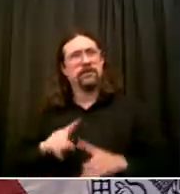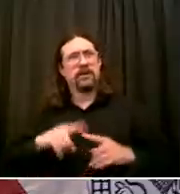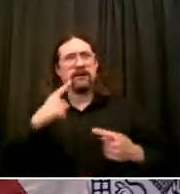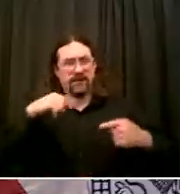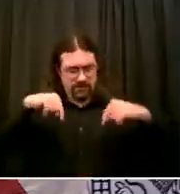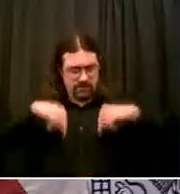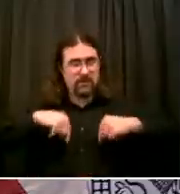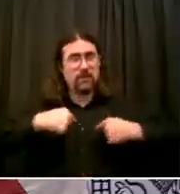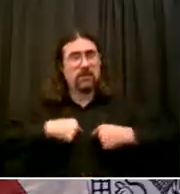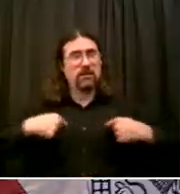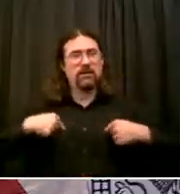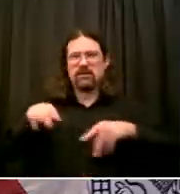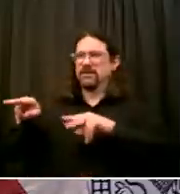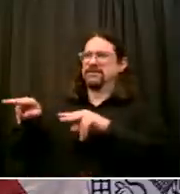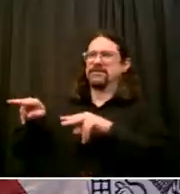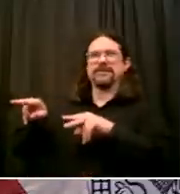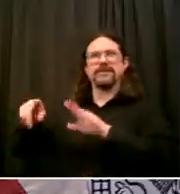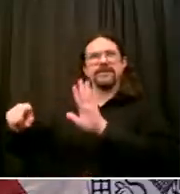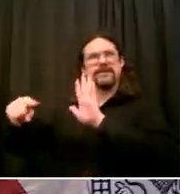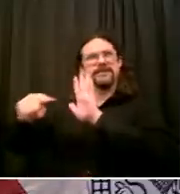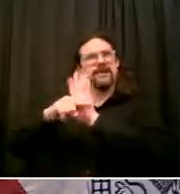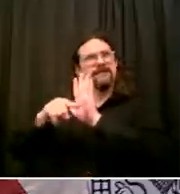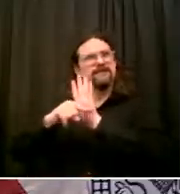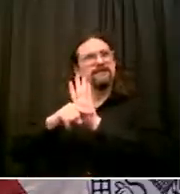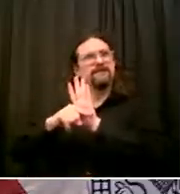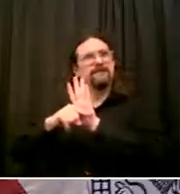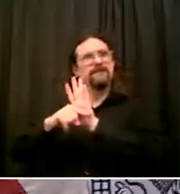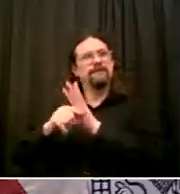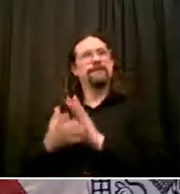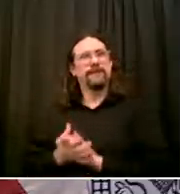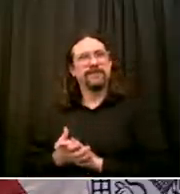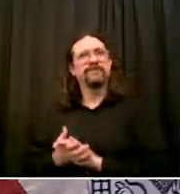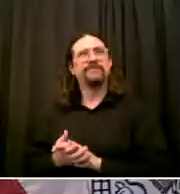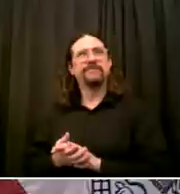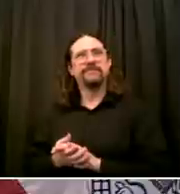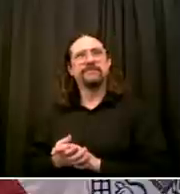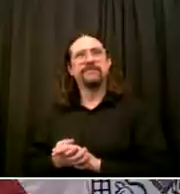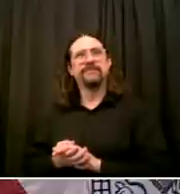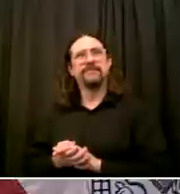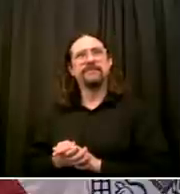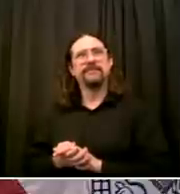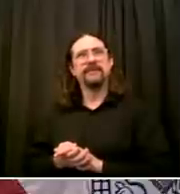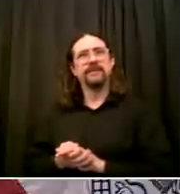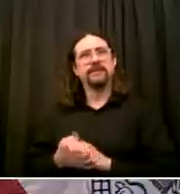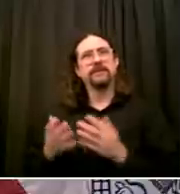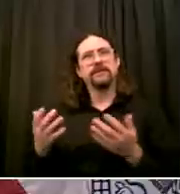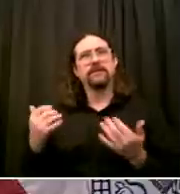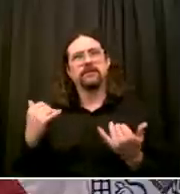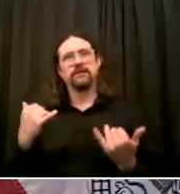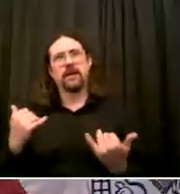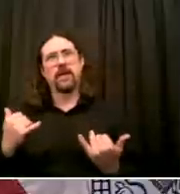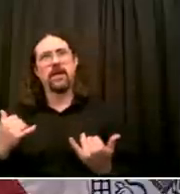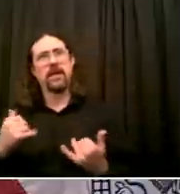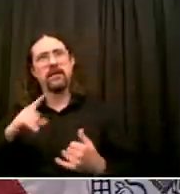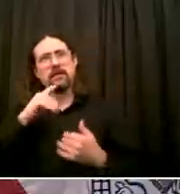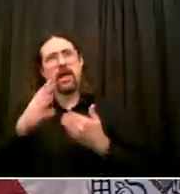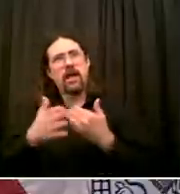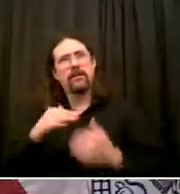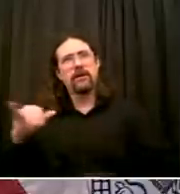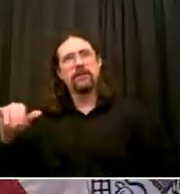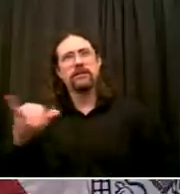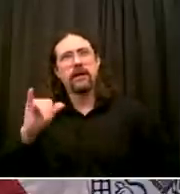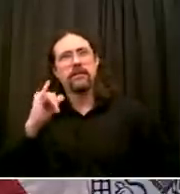And I think it's the right time for us to do it now I don't have a foregone conclusion for you, Henry, as to what names will be kept, what names will be